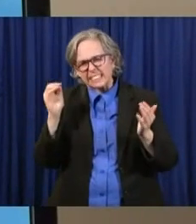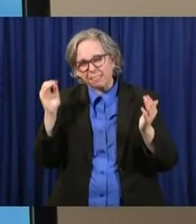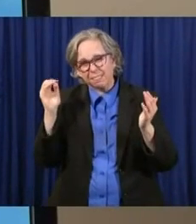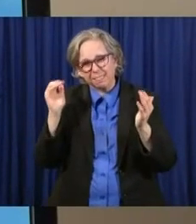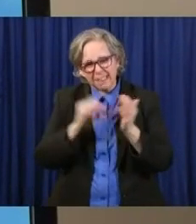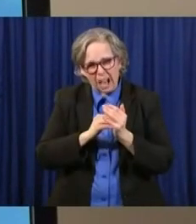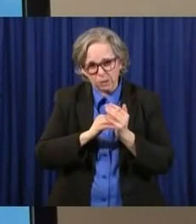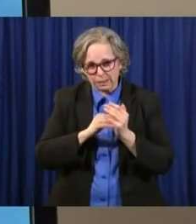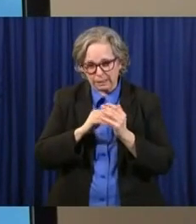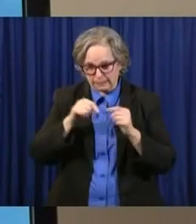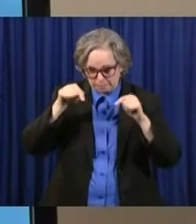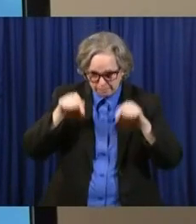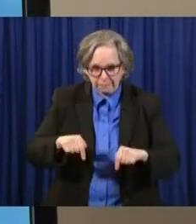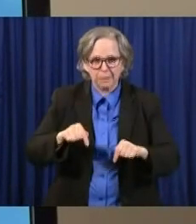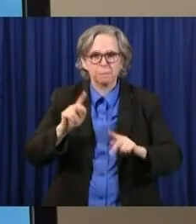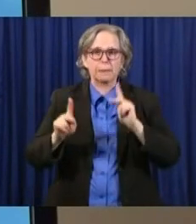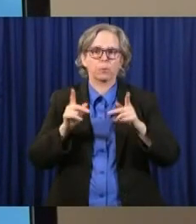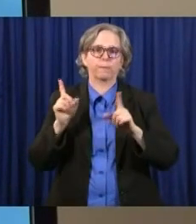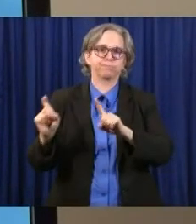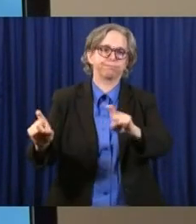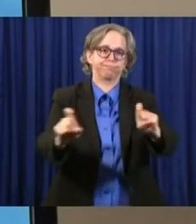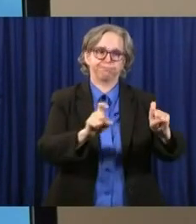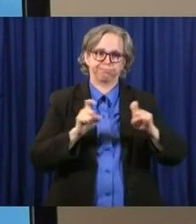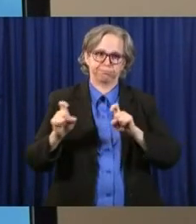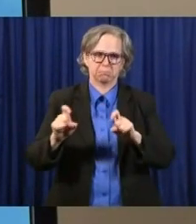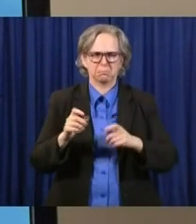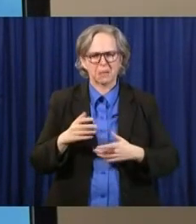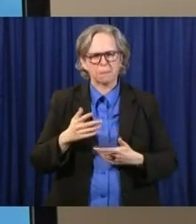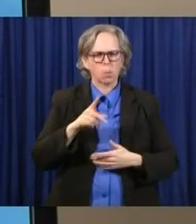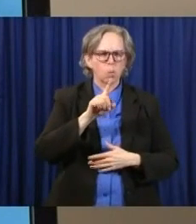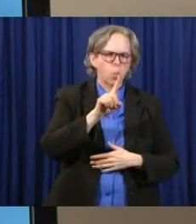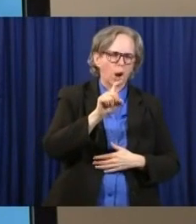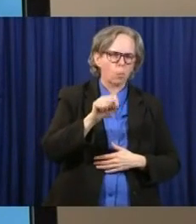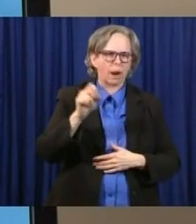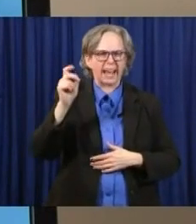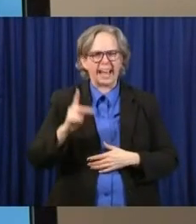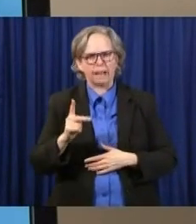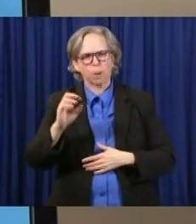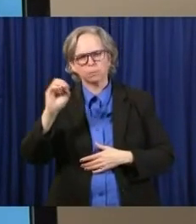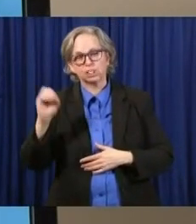That's a little over 1% to 1.5% of our population.